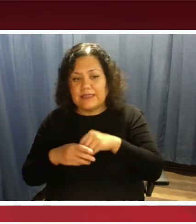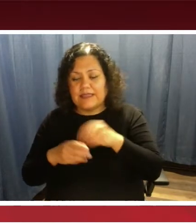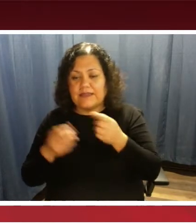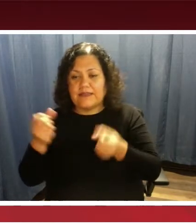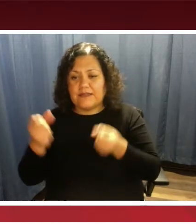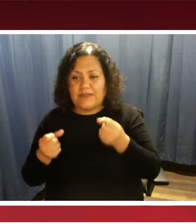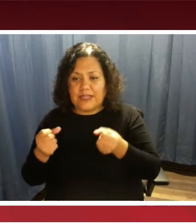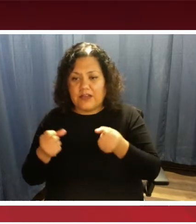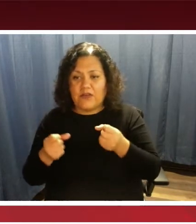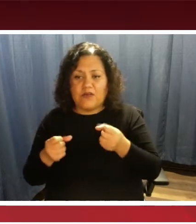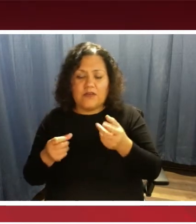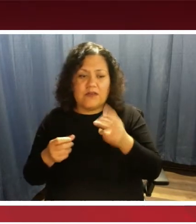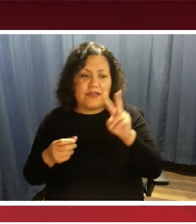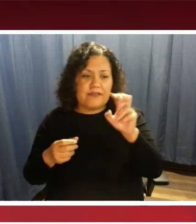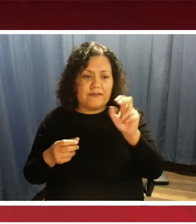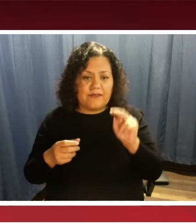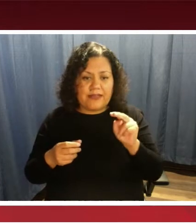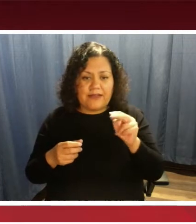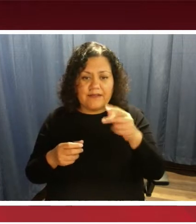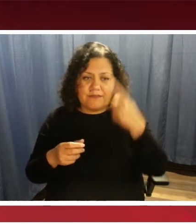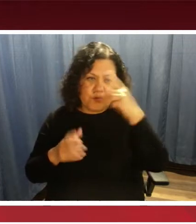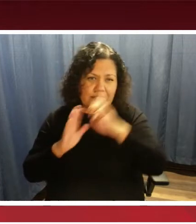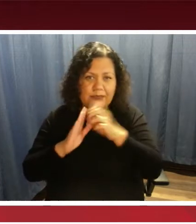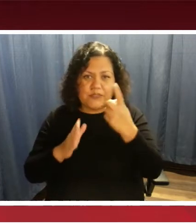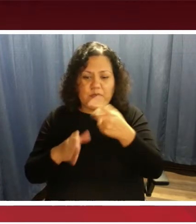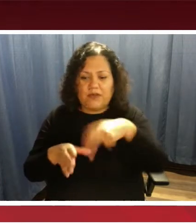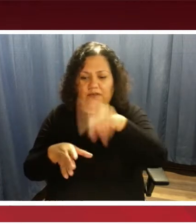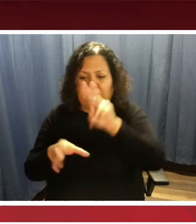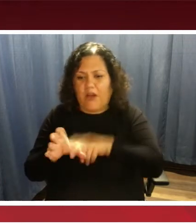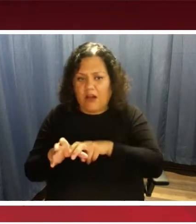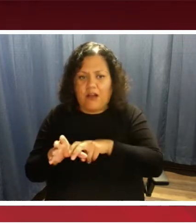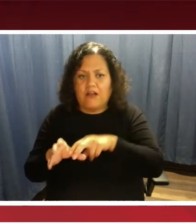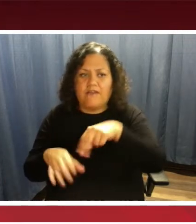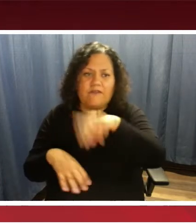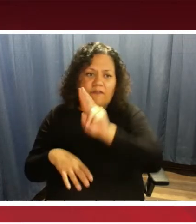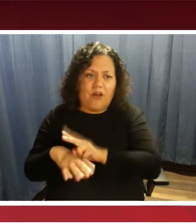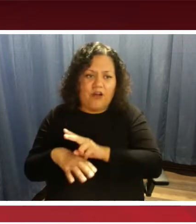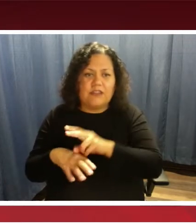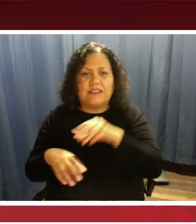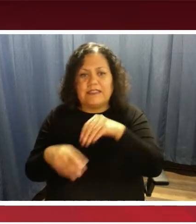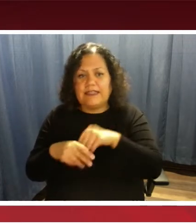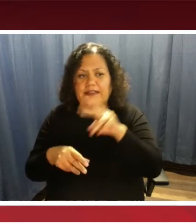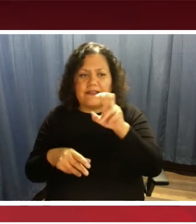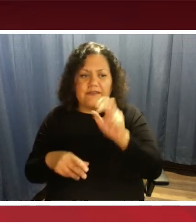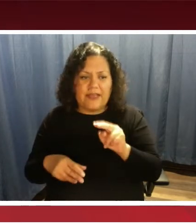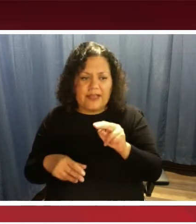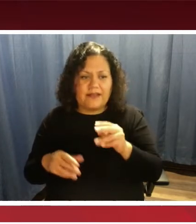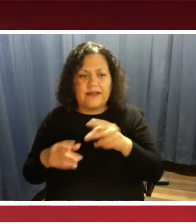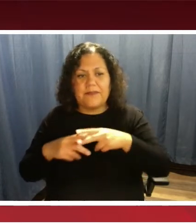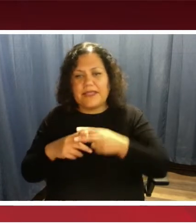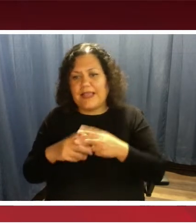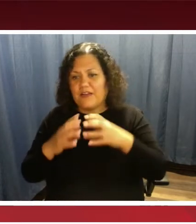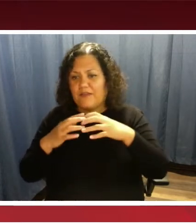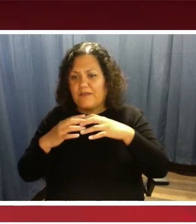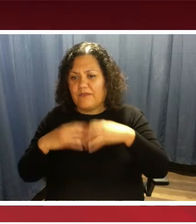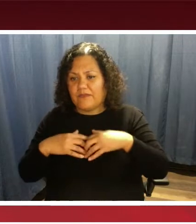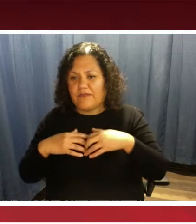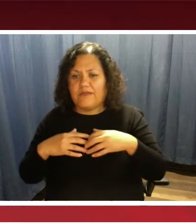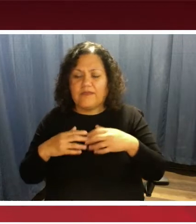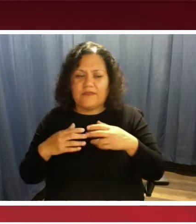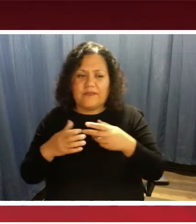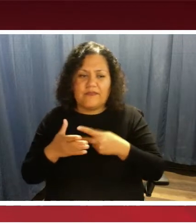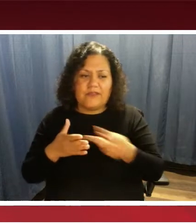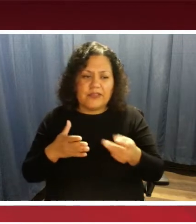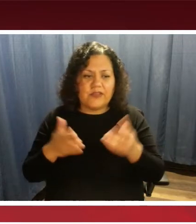know, somebody falling down or having an issue on the vehicle. Mechanical failure and delaying service